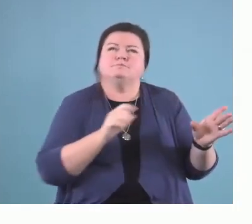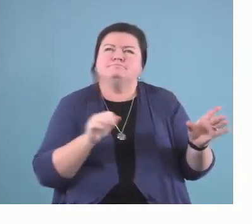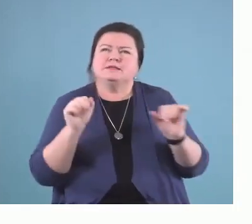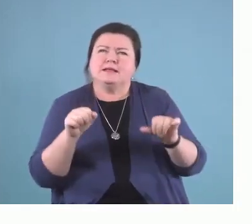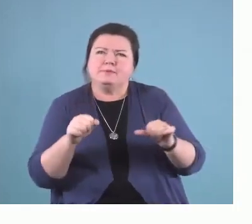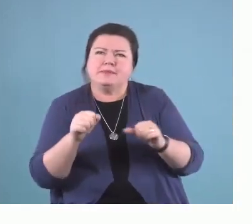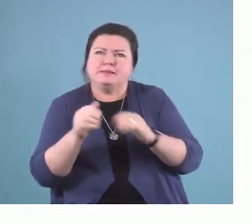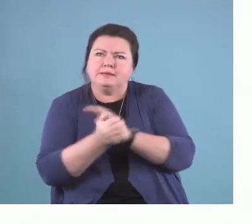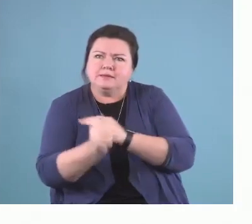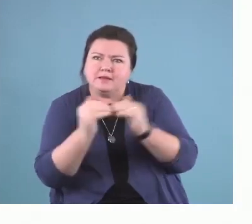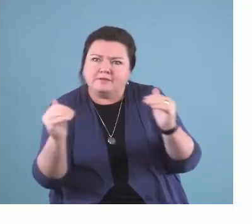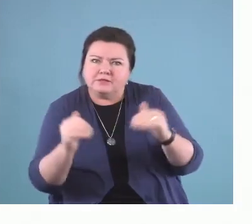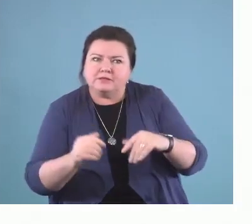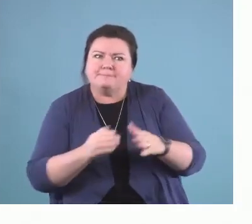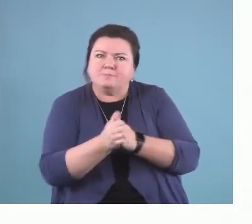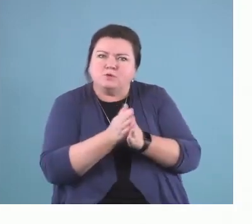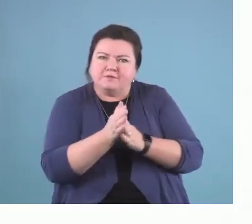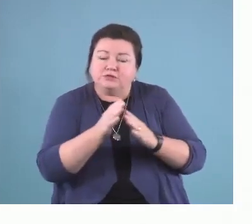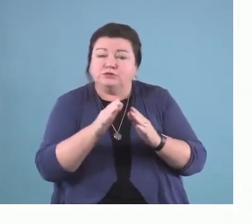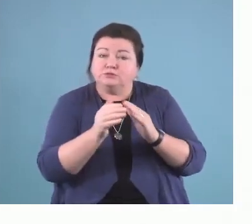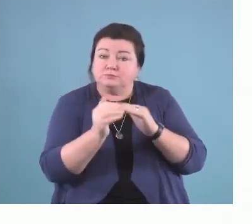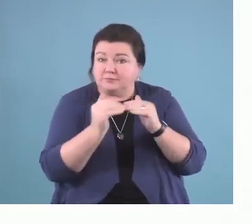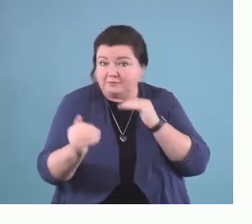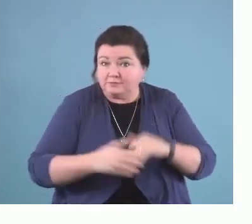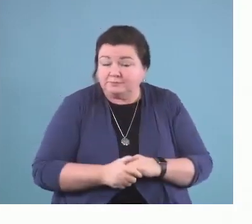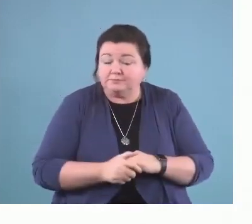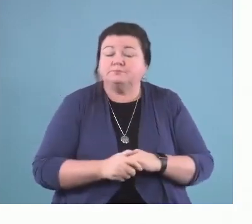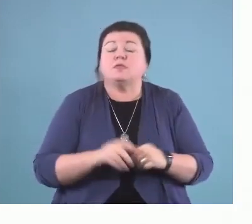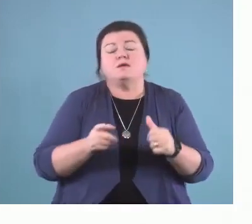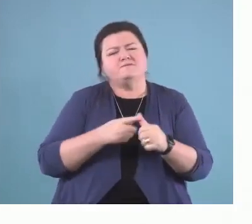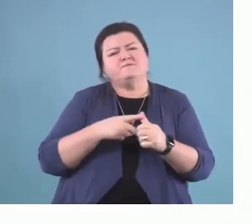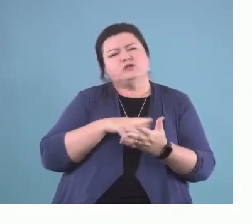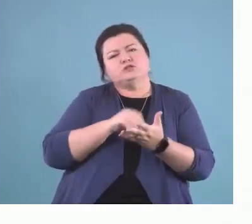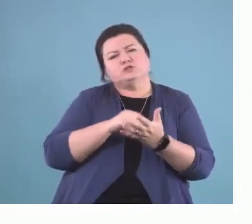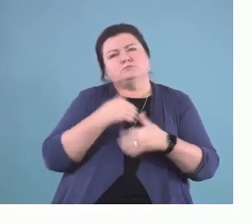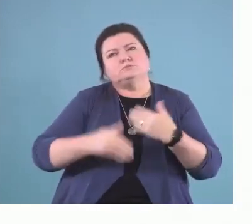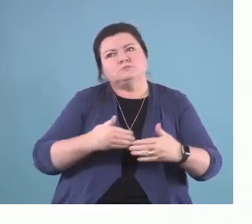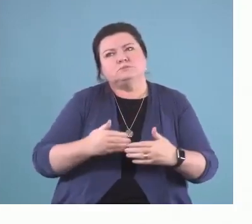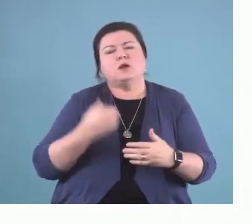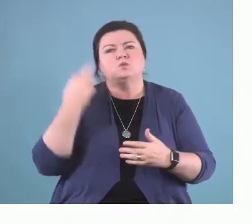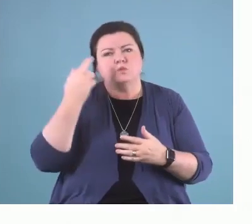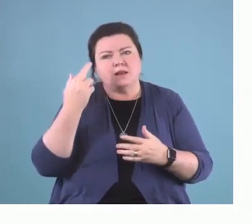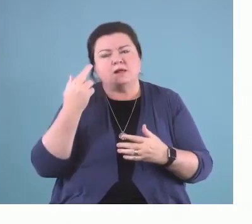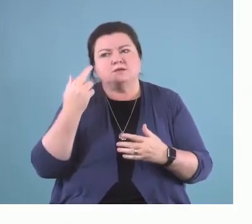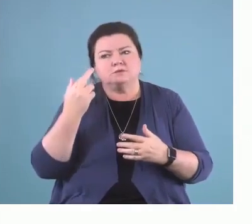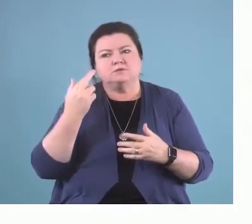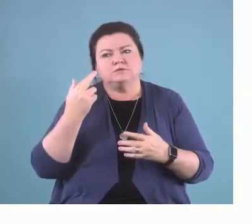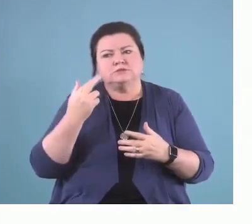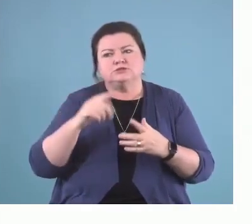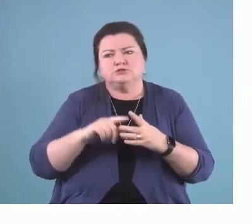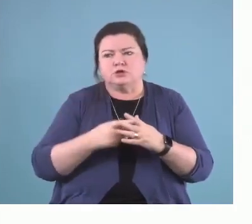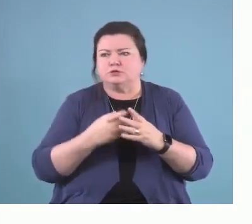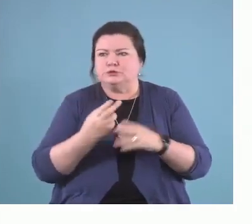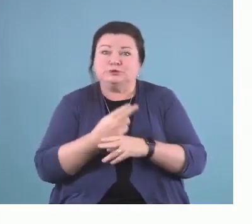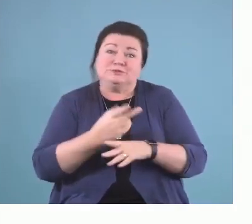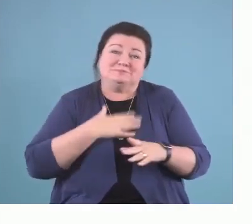with right away. When I first started learning about it, I found that I quickly moved into using it with my young people in my house.